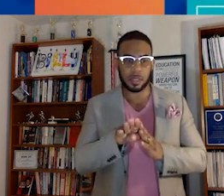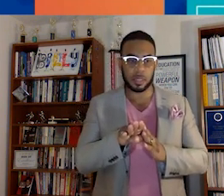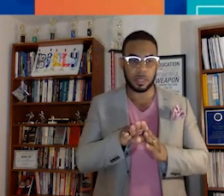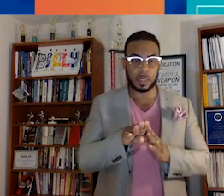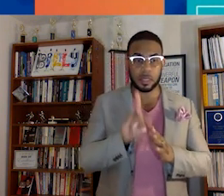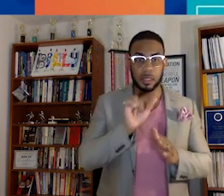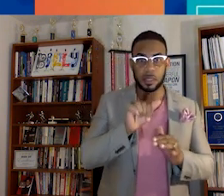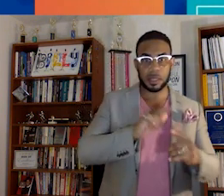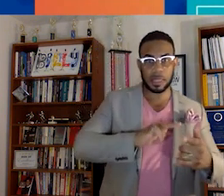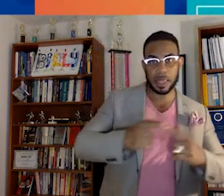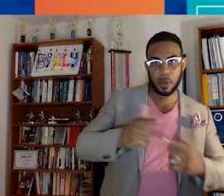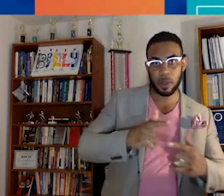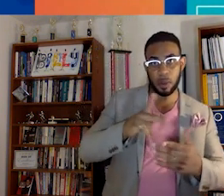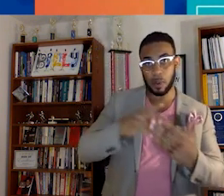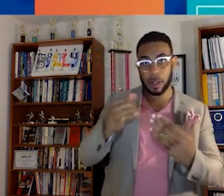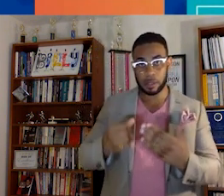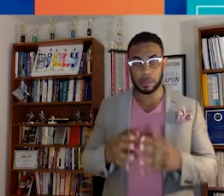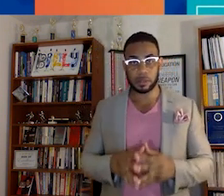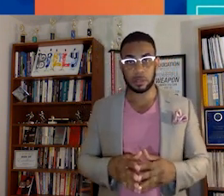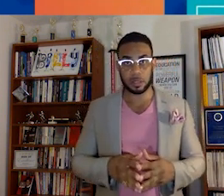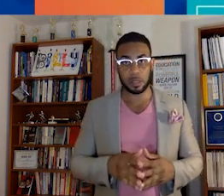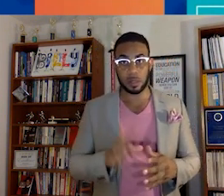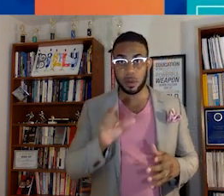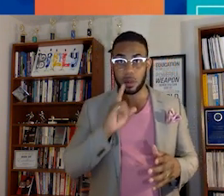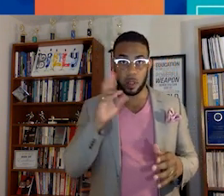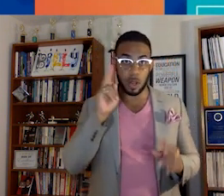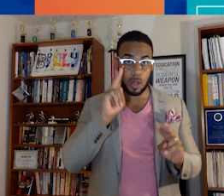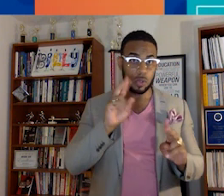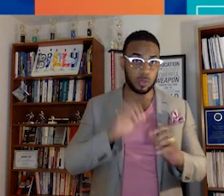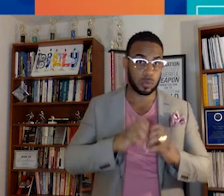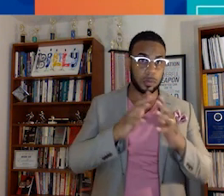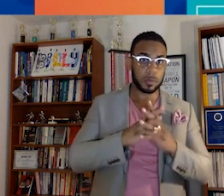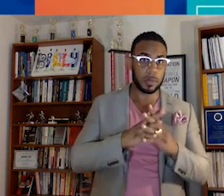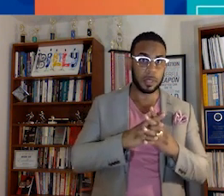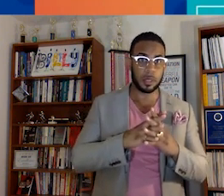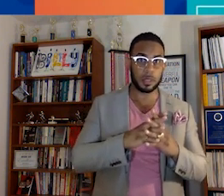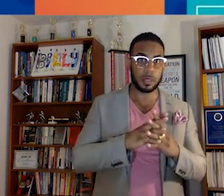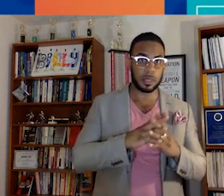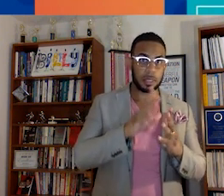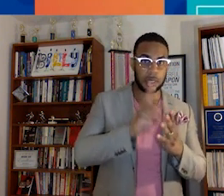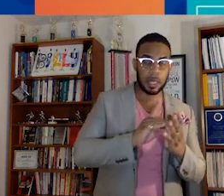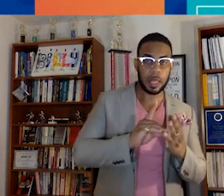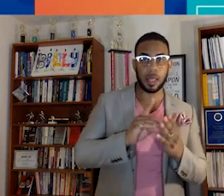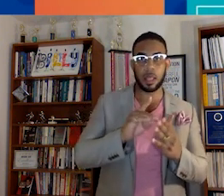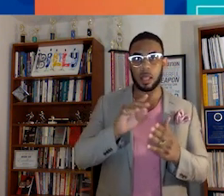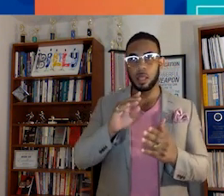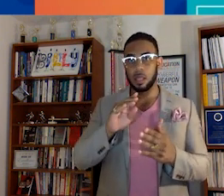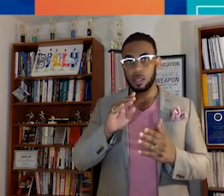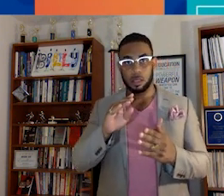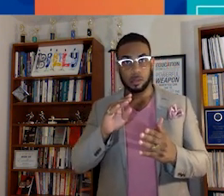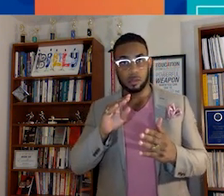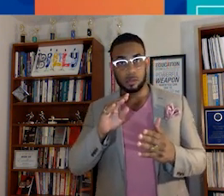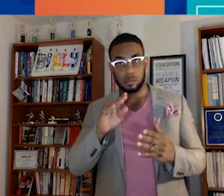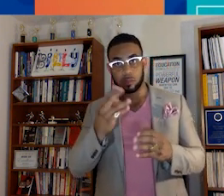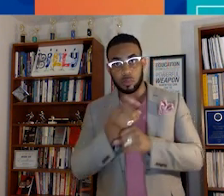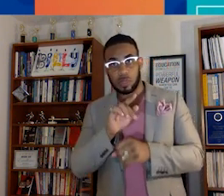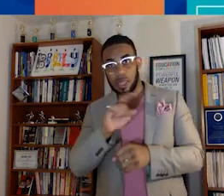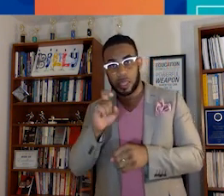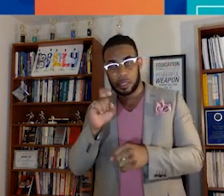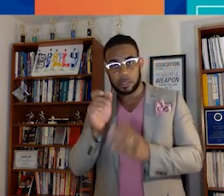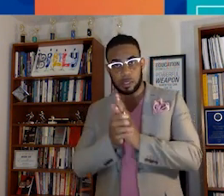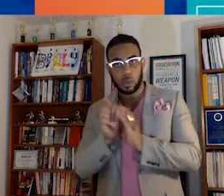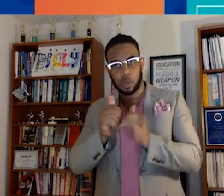There's the Interact project where they're looking to build design and UX. skills with